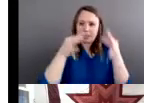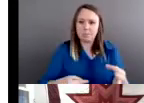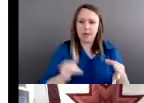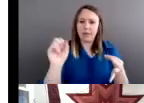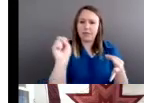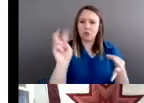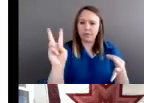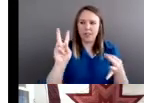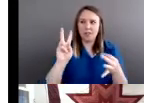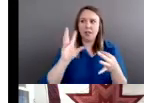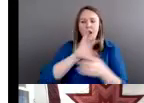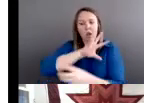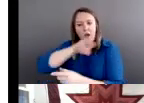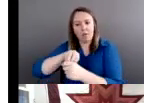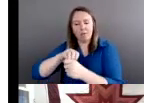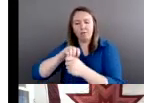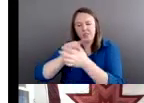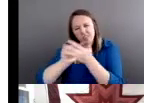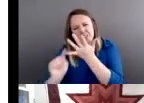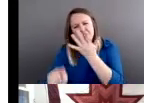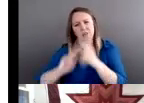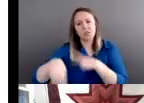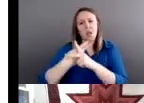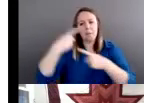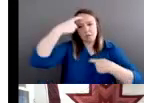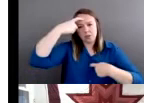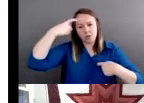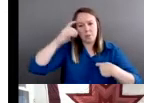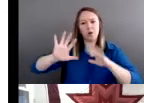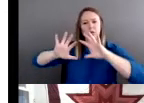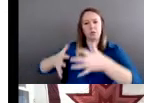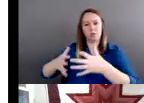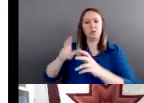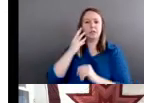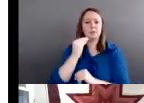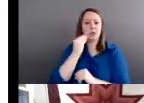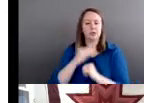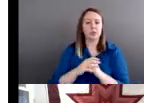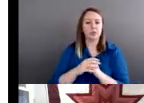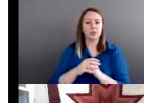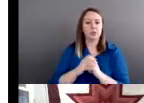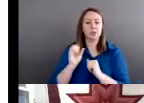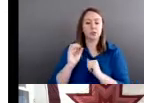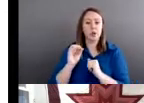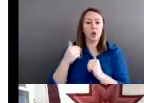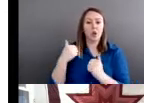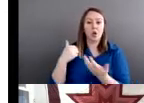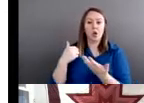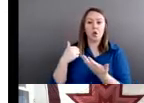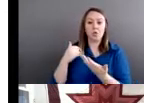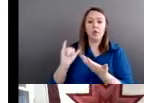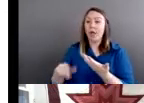experiencing. So it wasn't a passive, we were not passive recipients of this behavior.